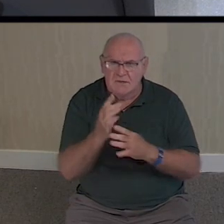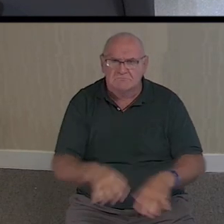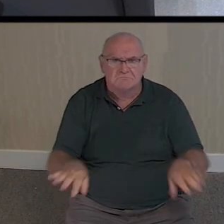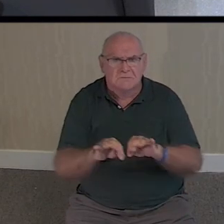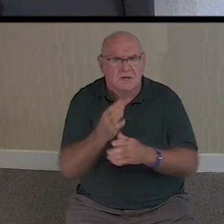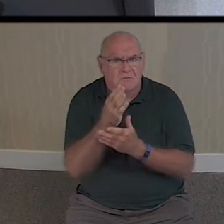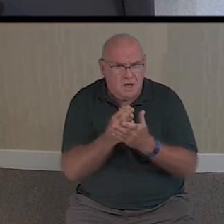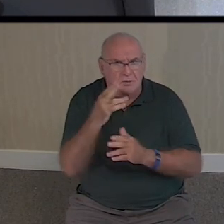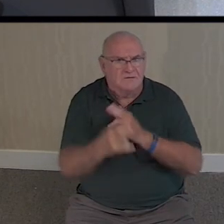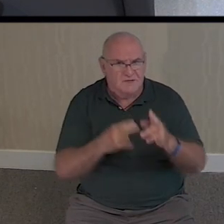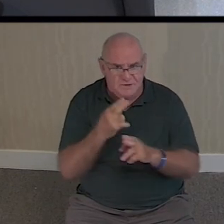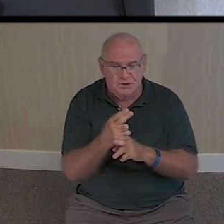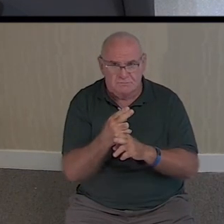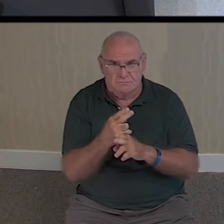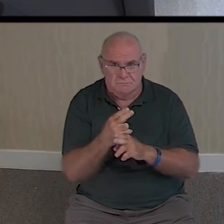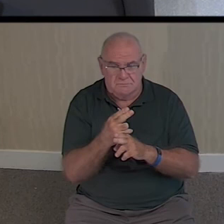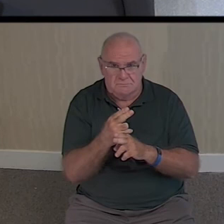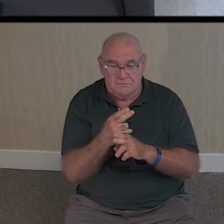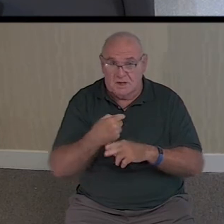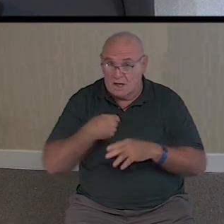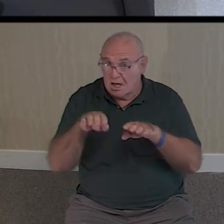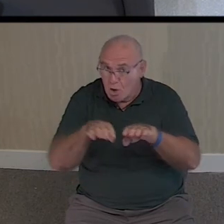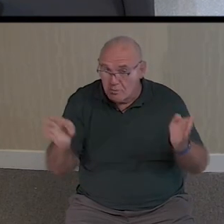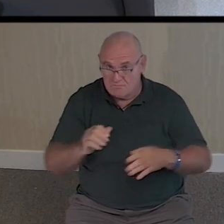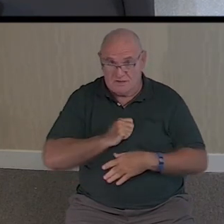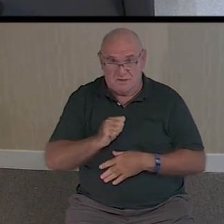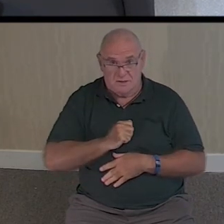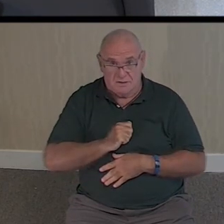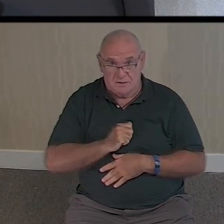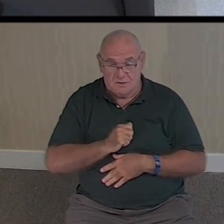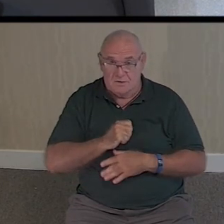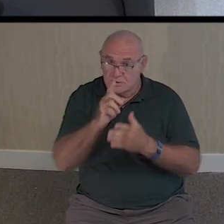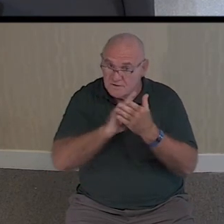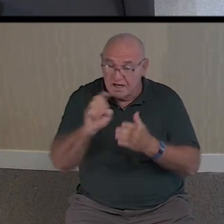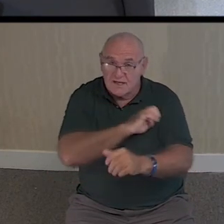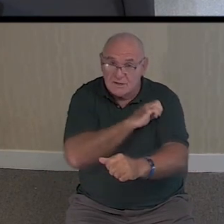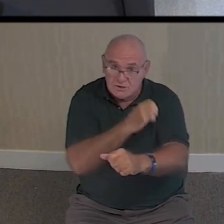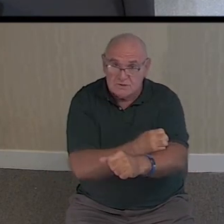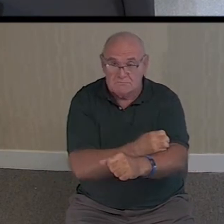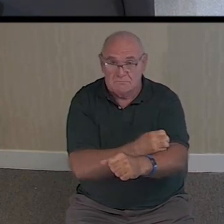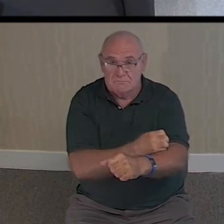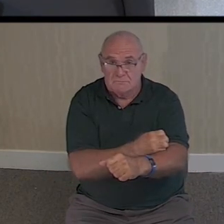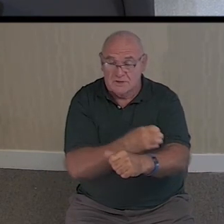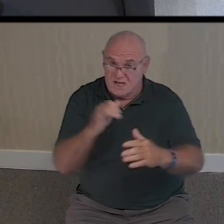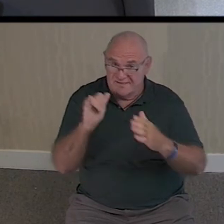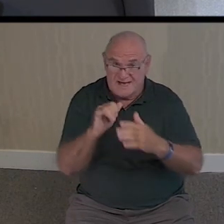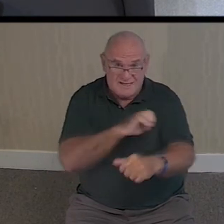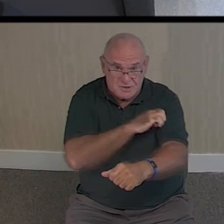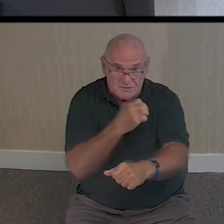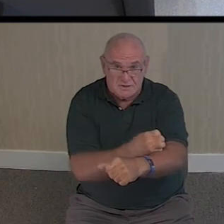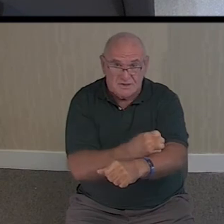part of the universe. I open myself to the divine energy. That energy